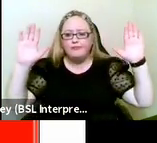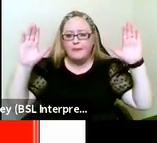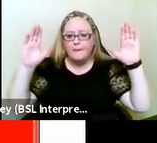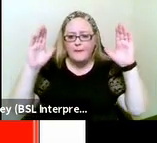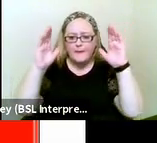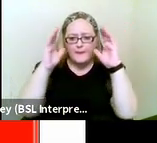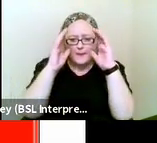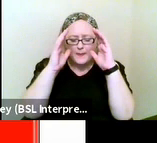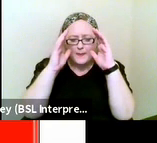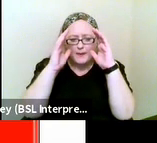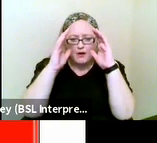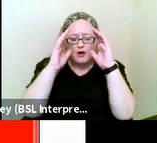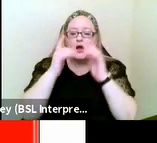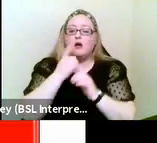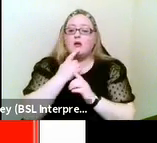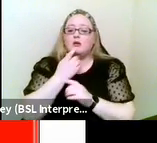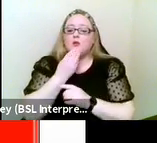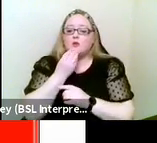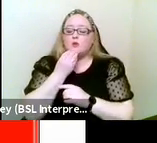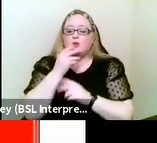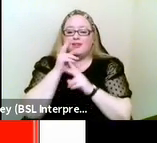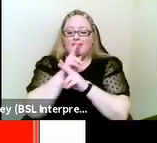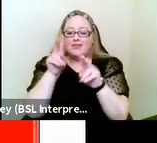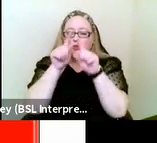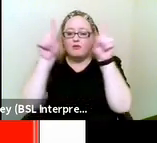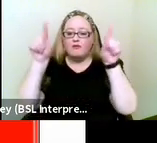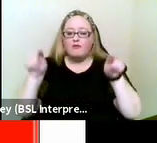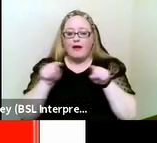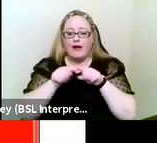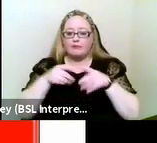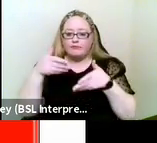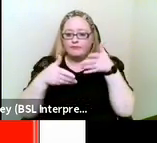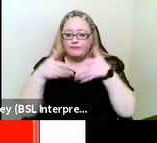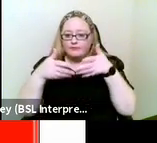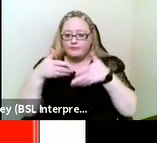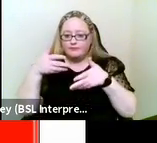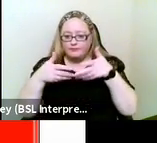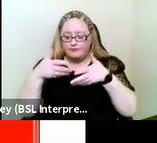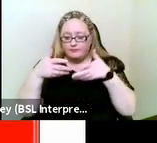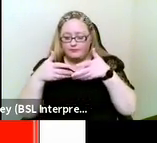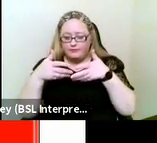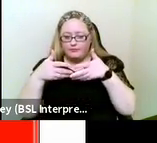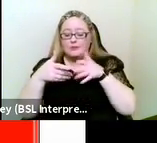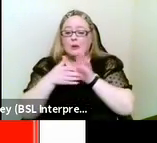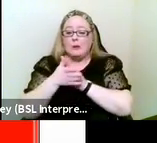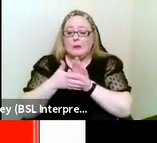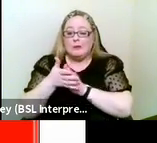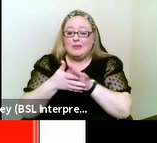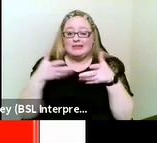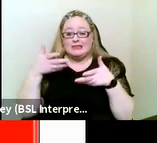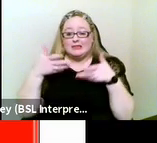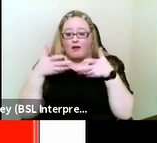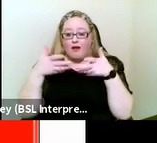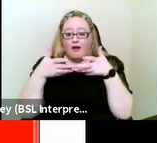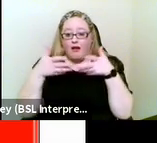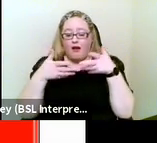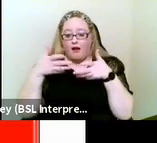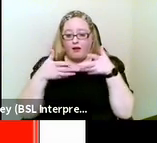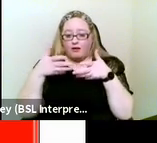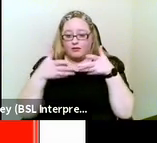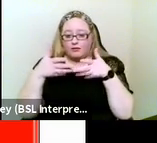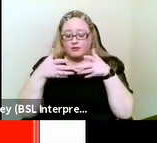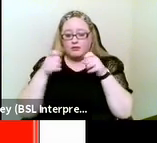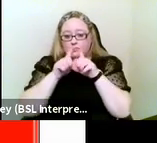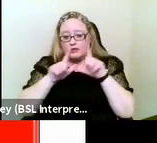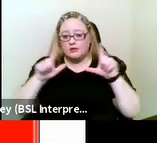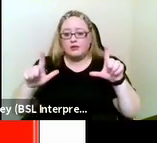We may use what's called visual frame signing. In this instance, the signer imagines, Hayley's just done that